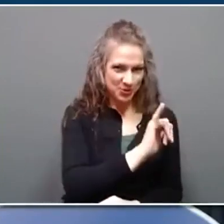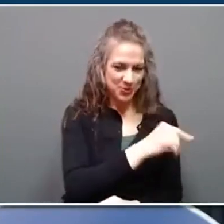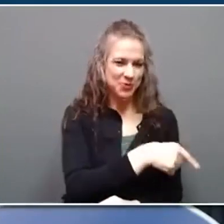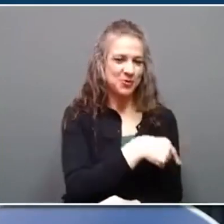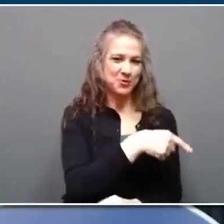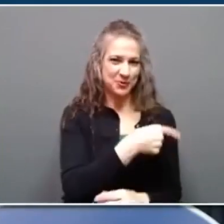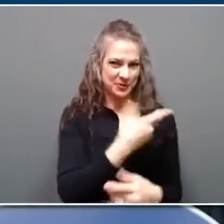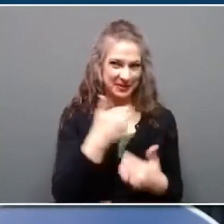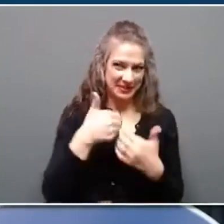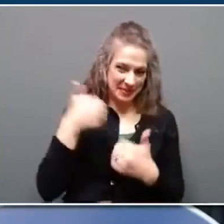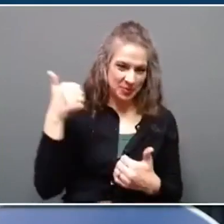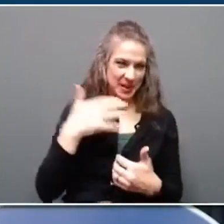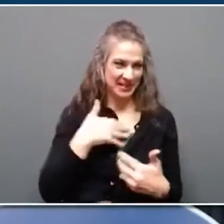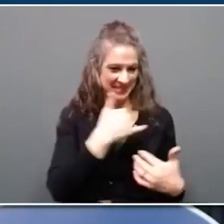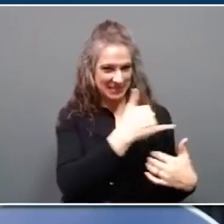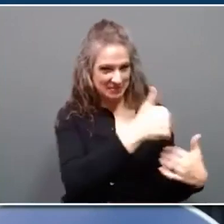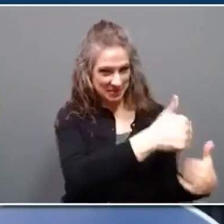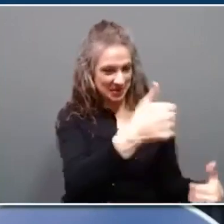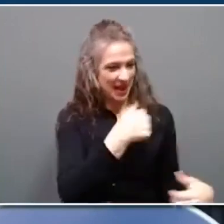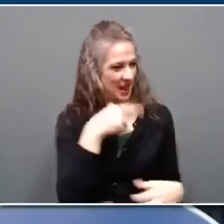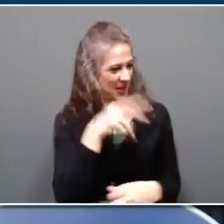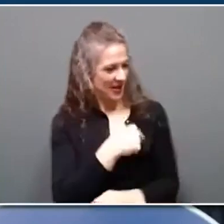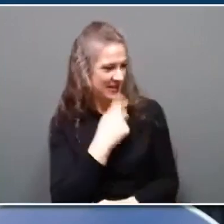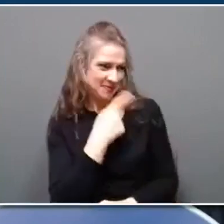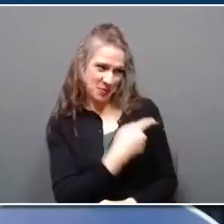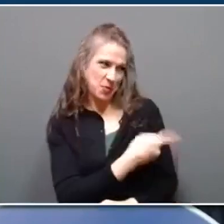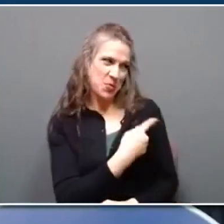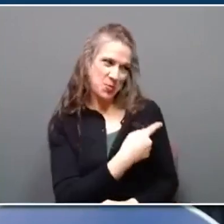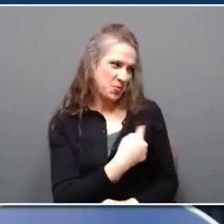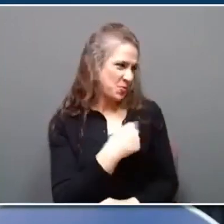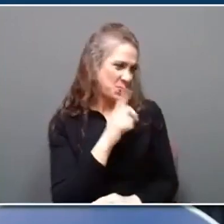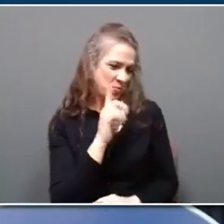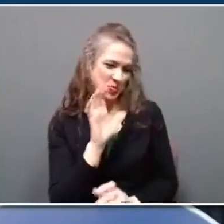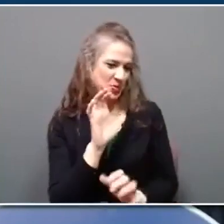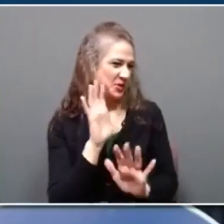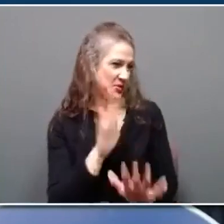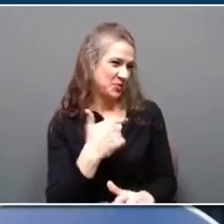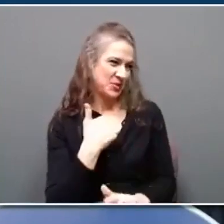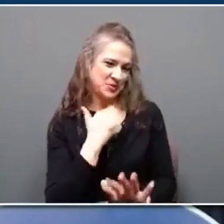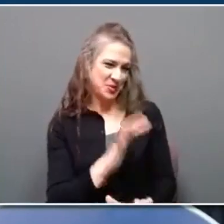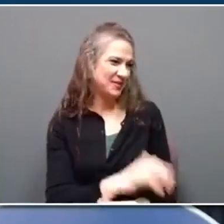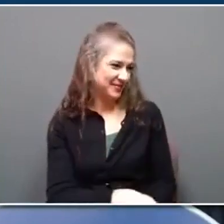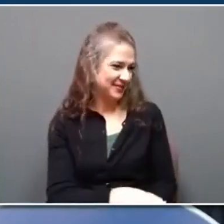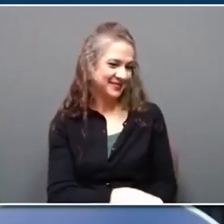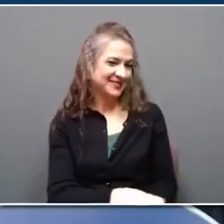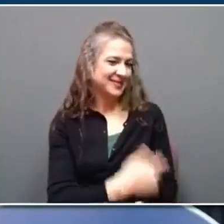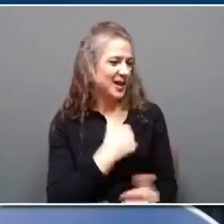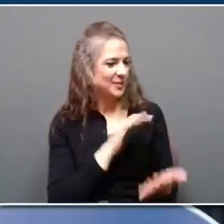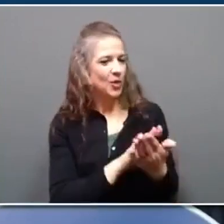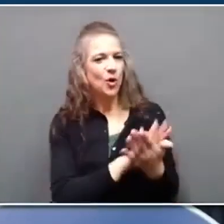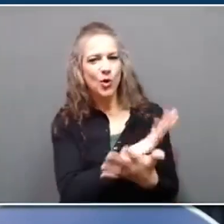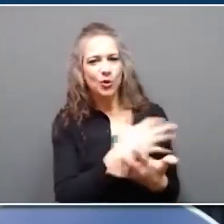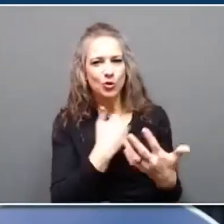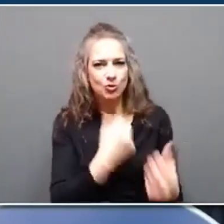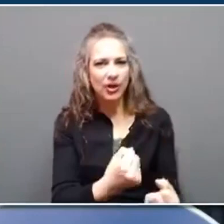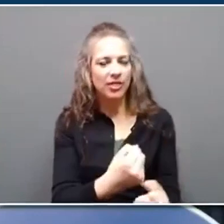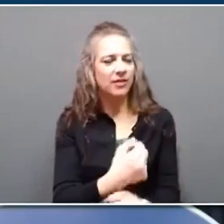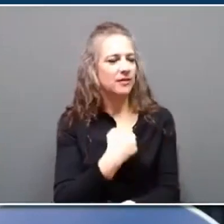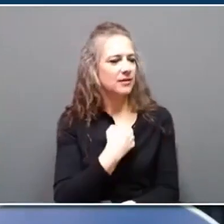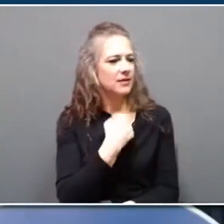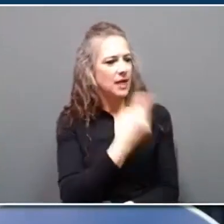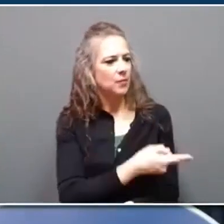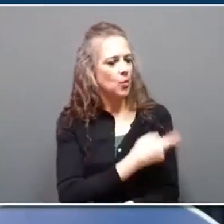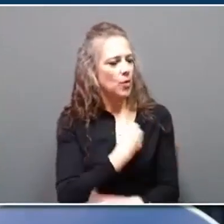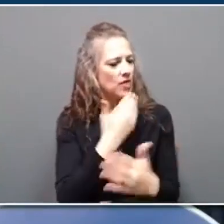years older than us. And I looked at them and I said, we turn out all right. I got to applaud their strength and tell them we're all thankful that those